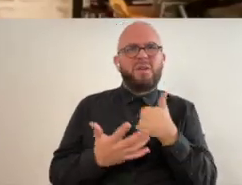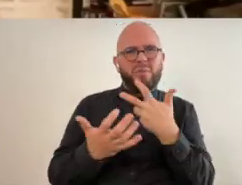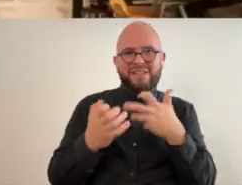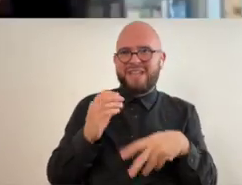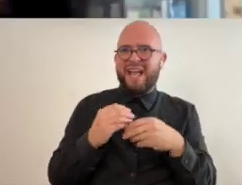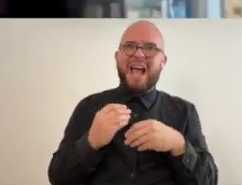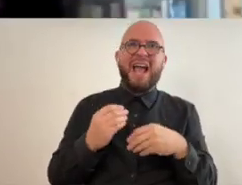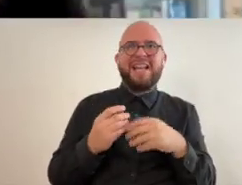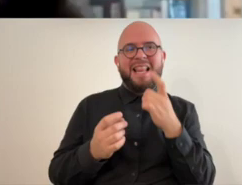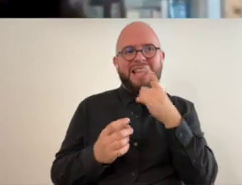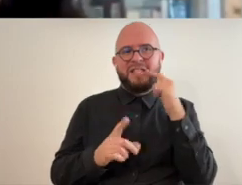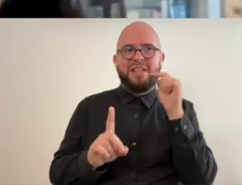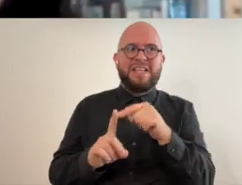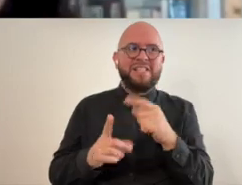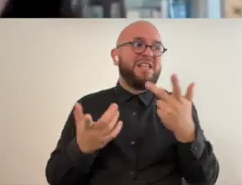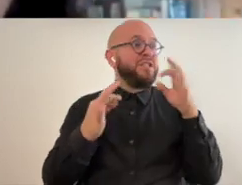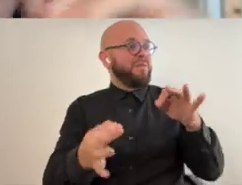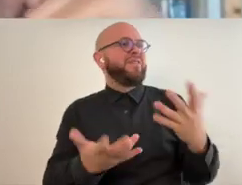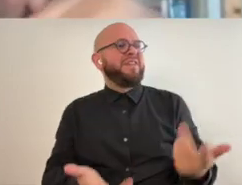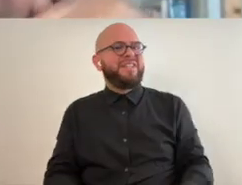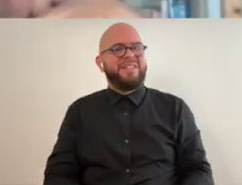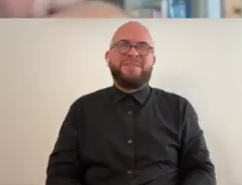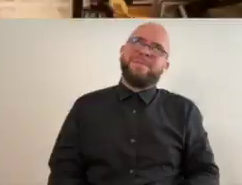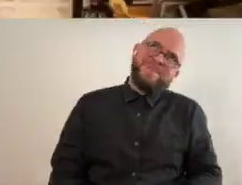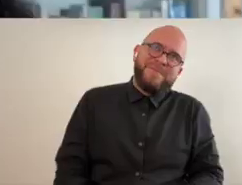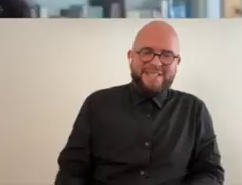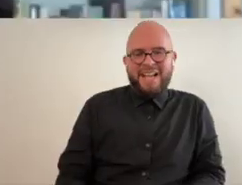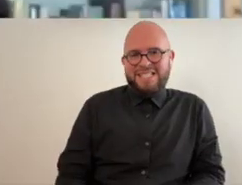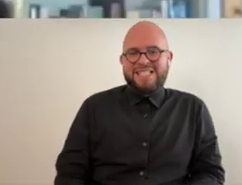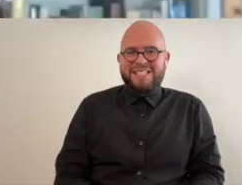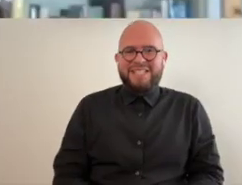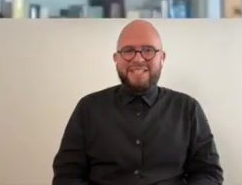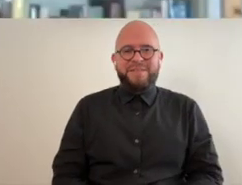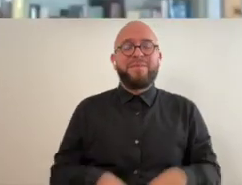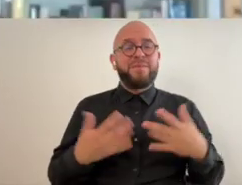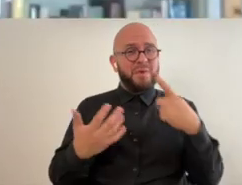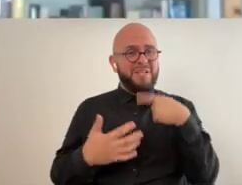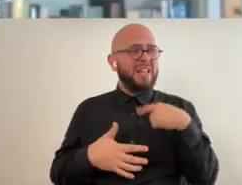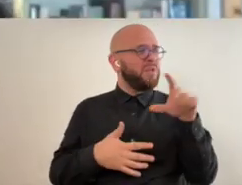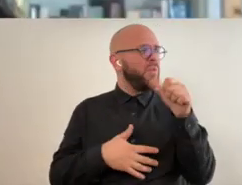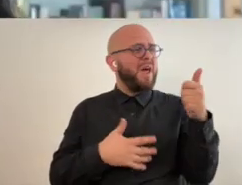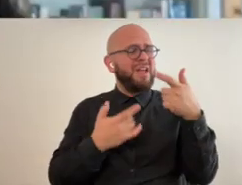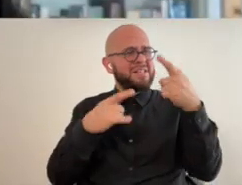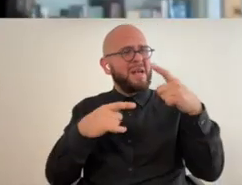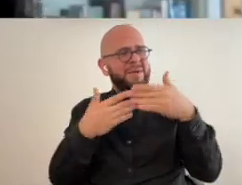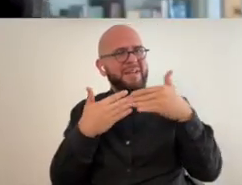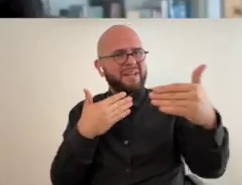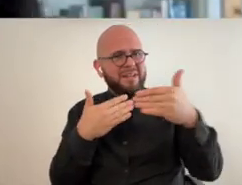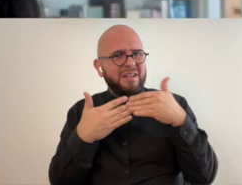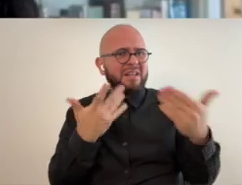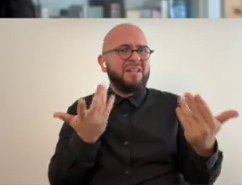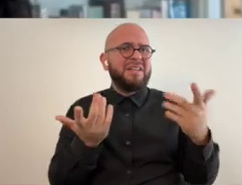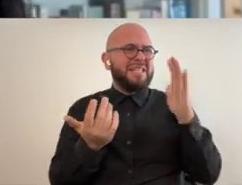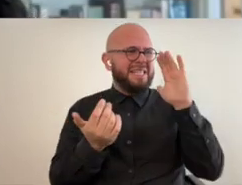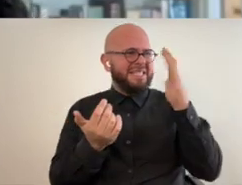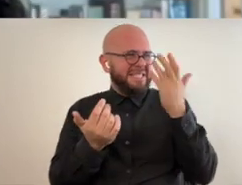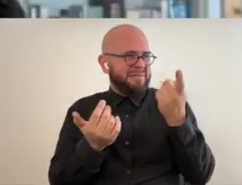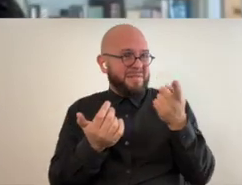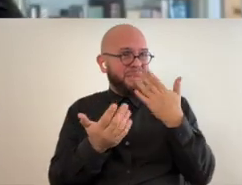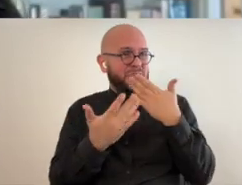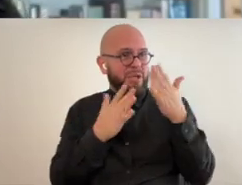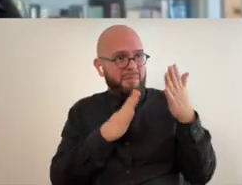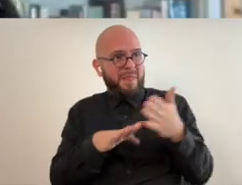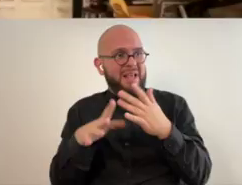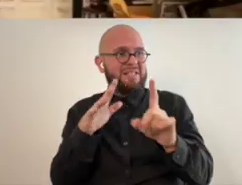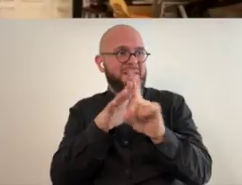i so it's perfect so yes and so tell us what else you've got on the horizon it sounds like you've got some good plans